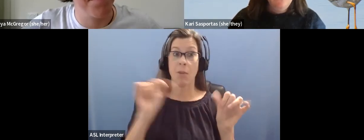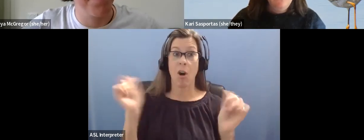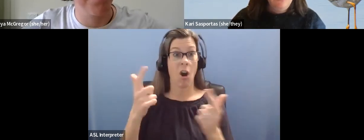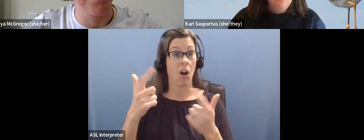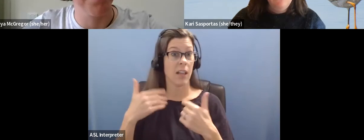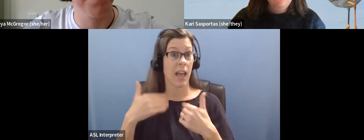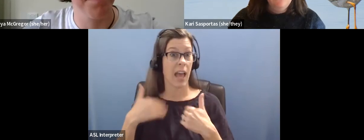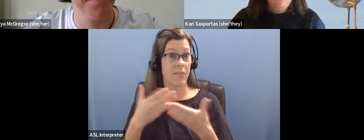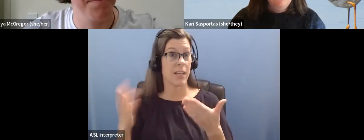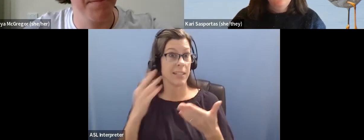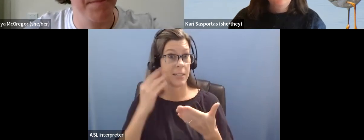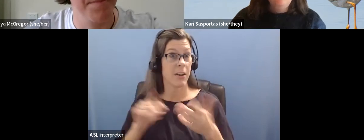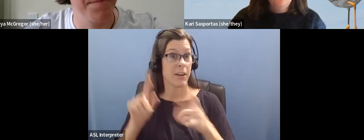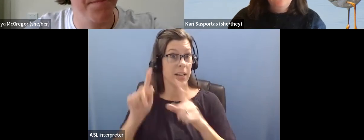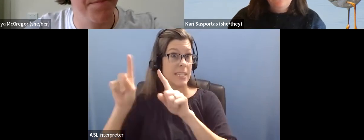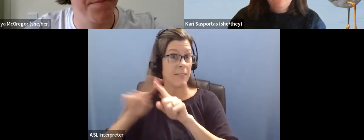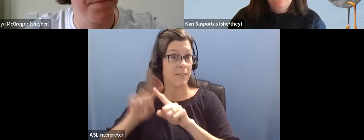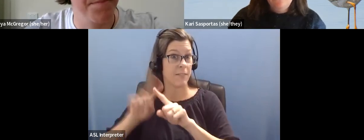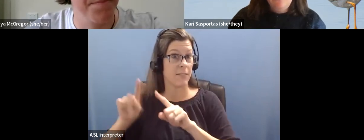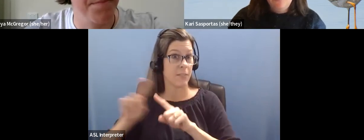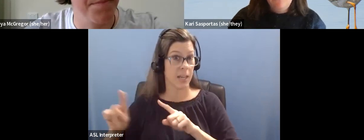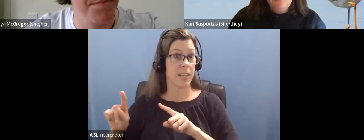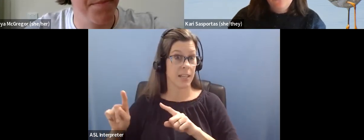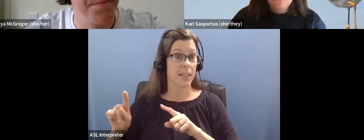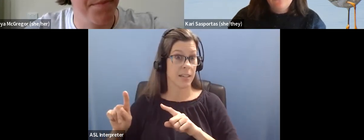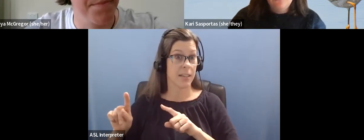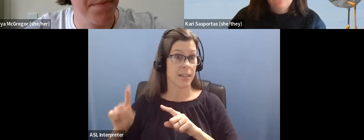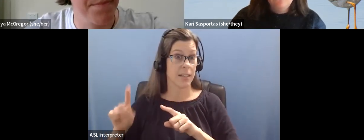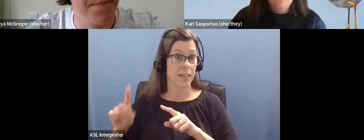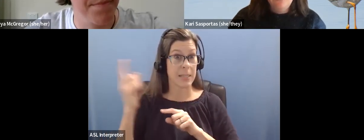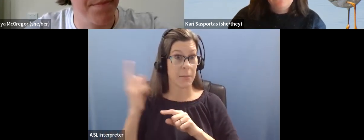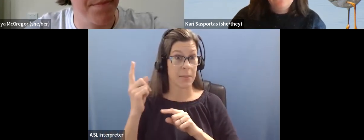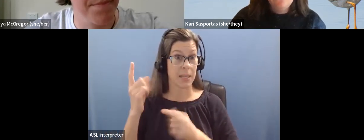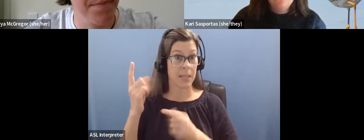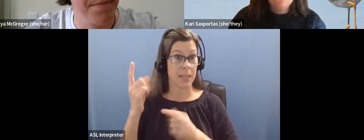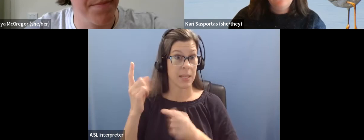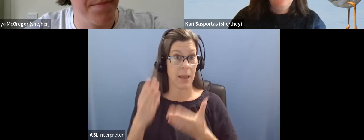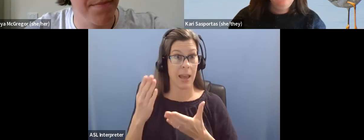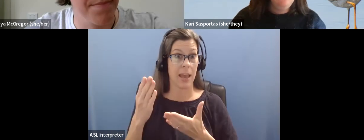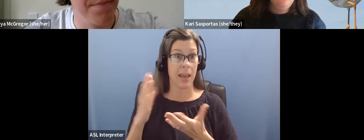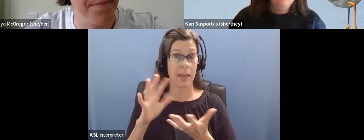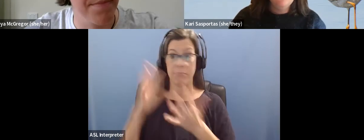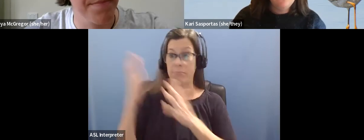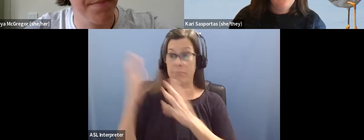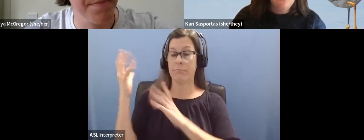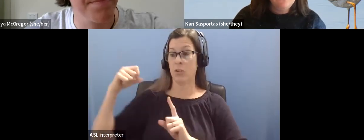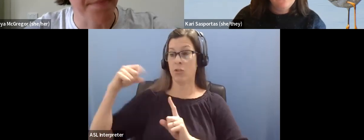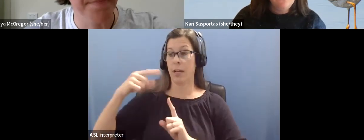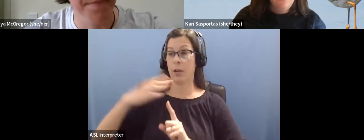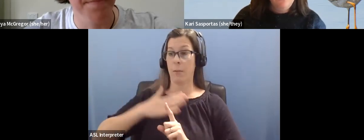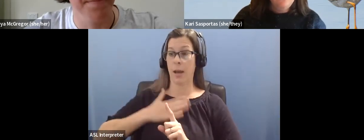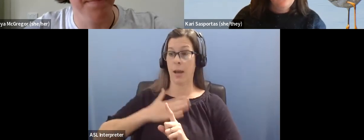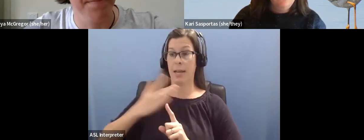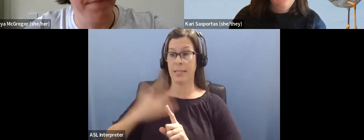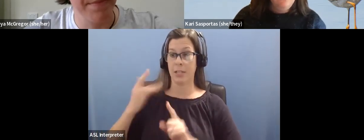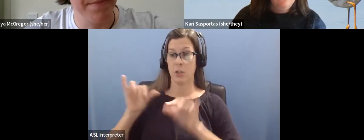and then we might have, you know, one, one thing that might be triggering for my sensory system may not be for someone else's